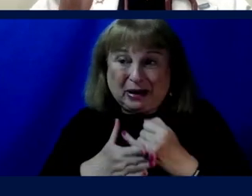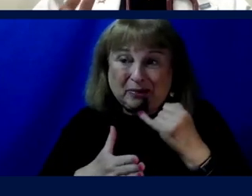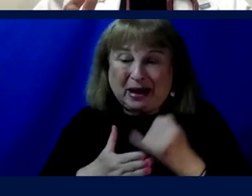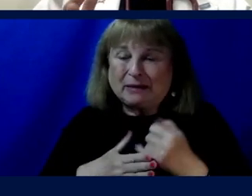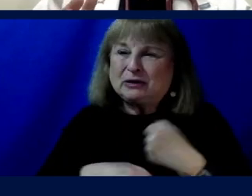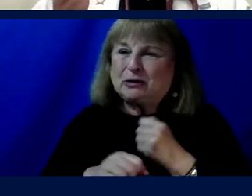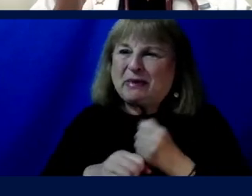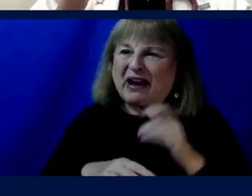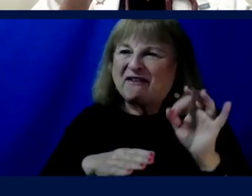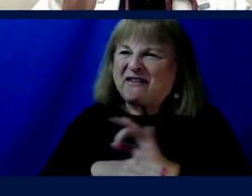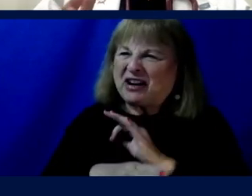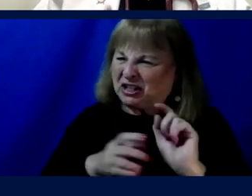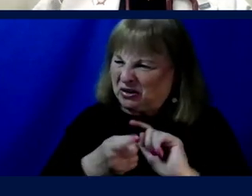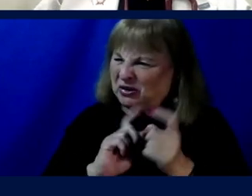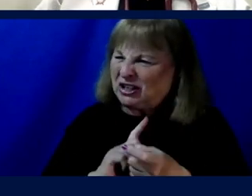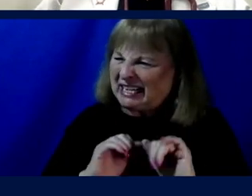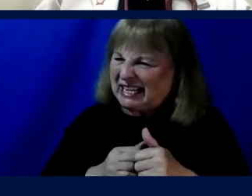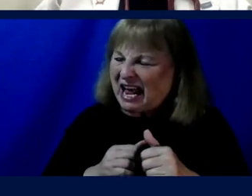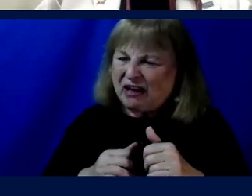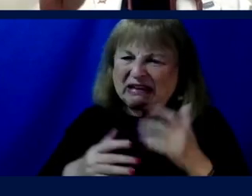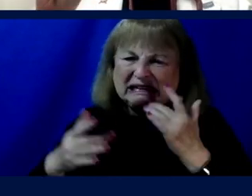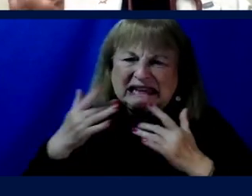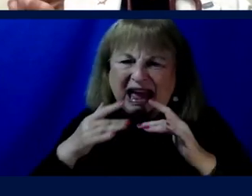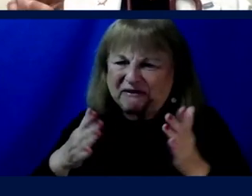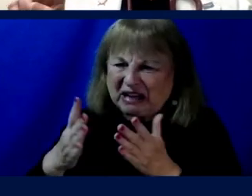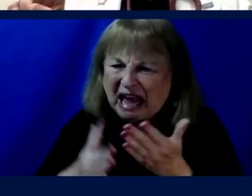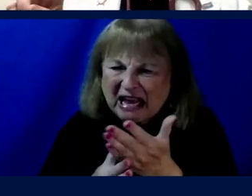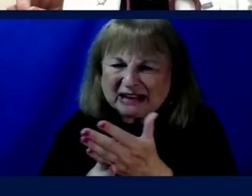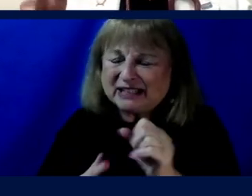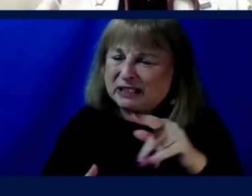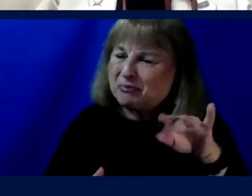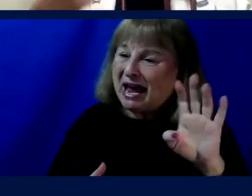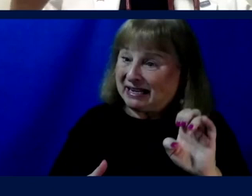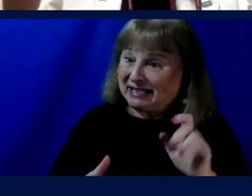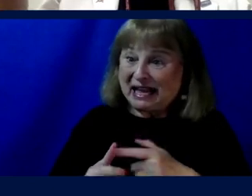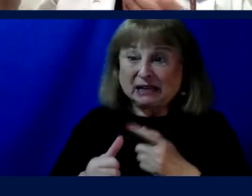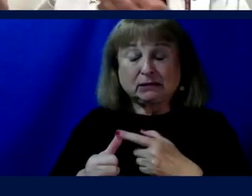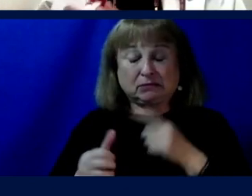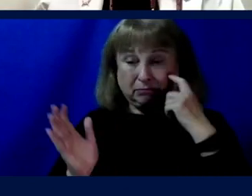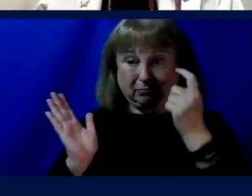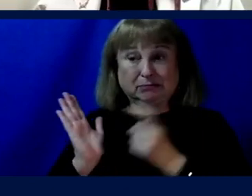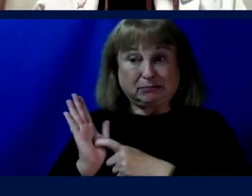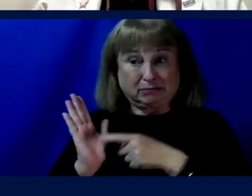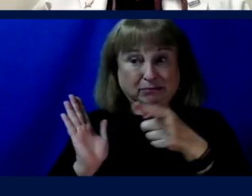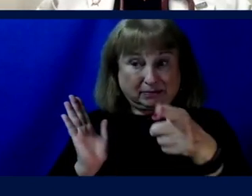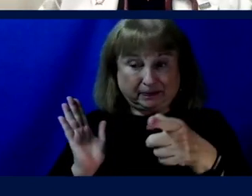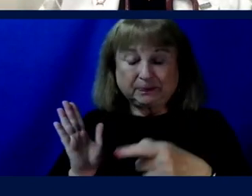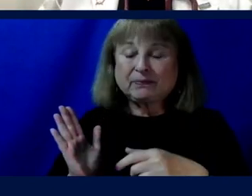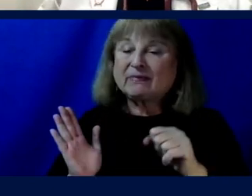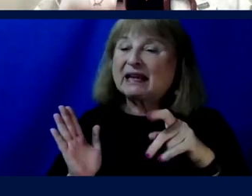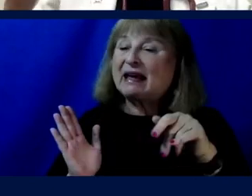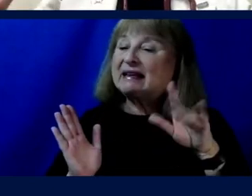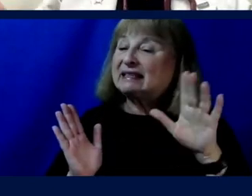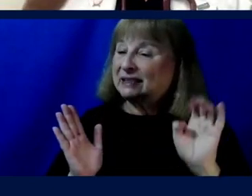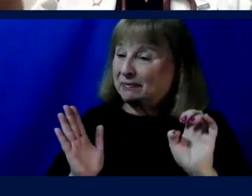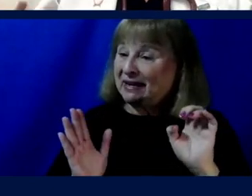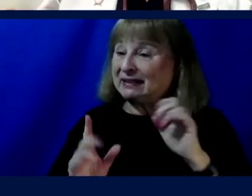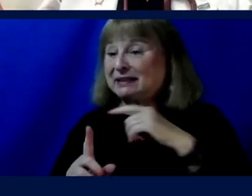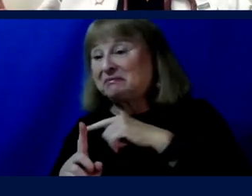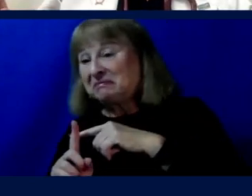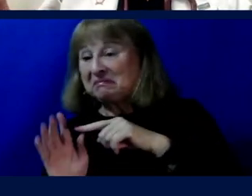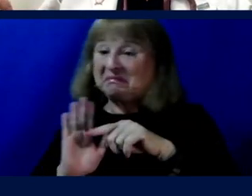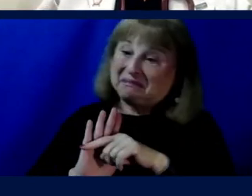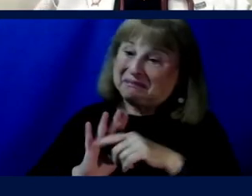functional change in the way they navigate space. So that's our moment number two. While space takes away some disabilities and